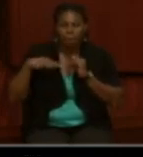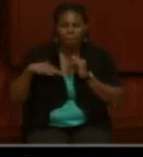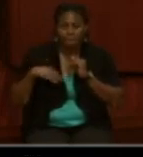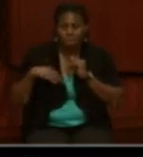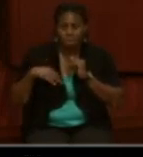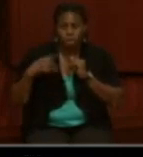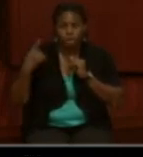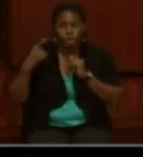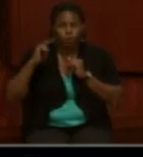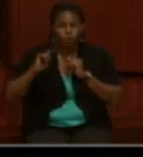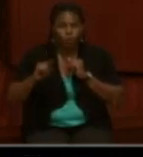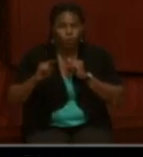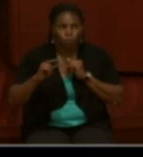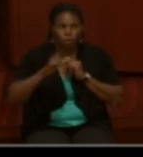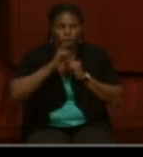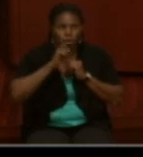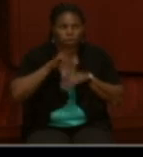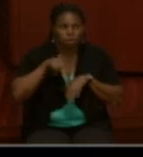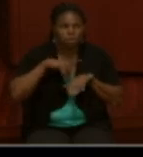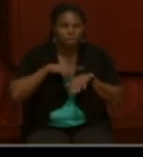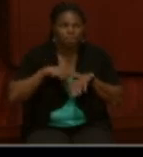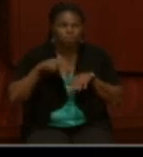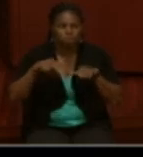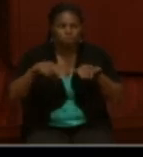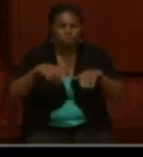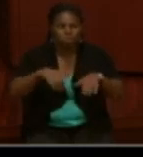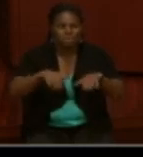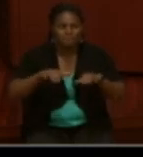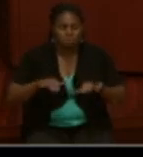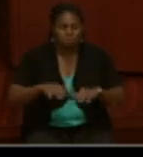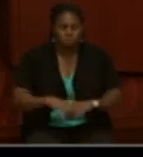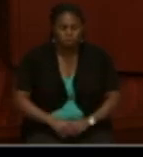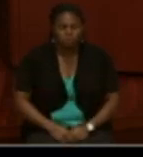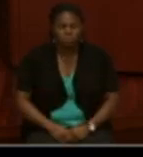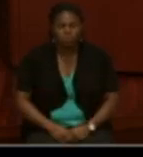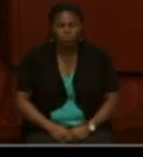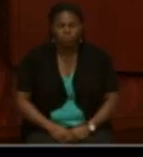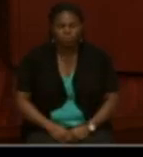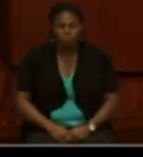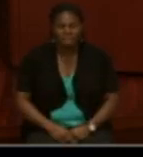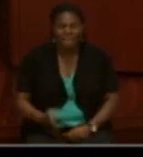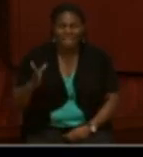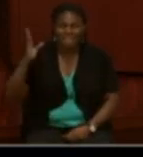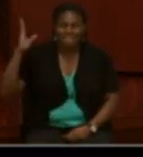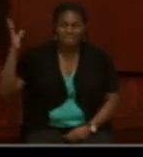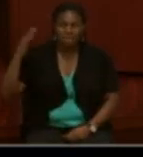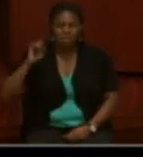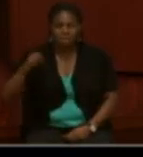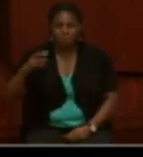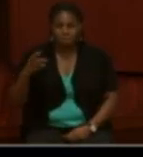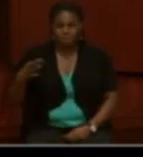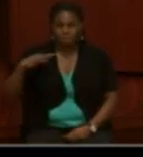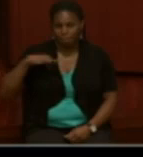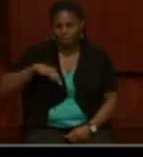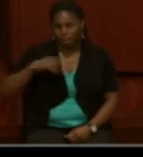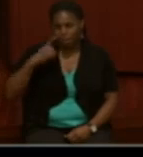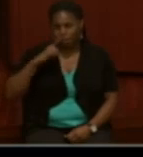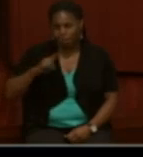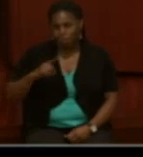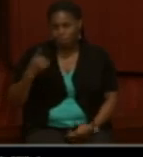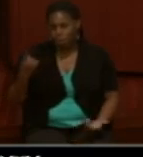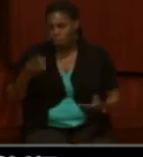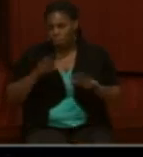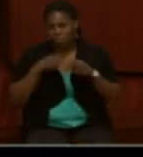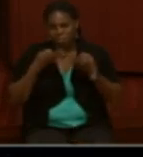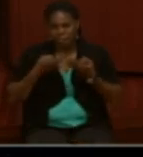for a non-national cemetery. And these could have been applied for by next of